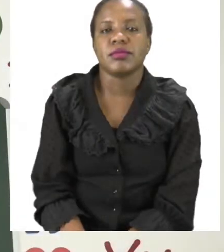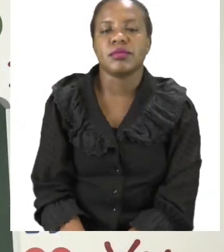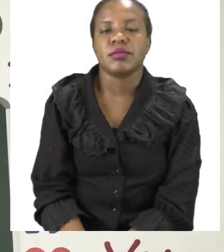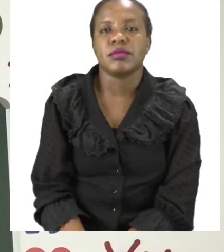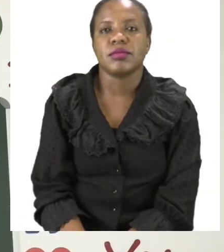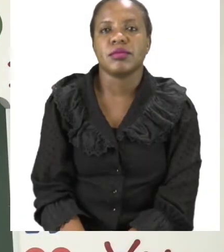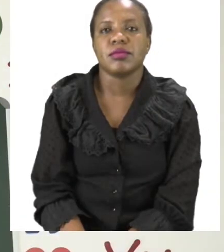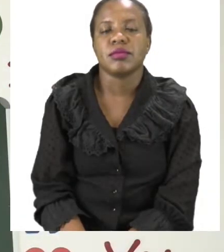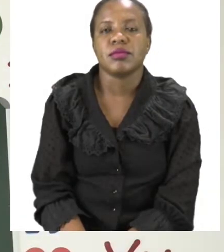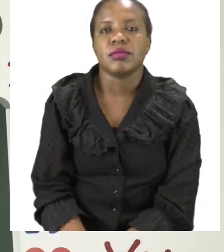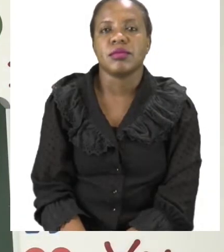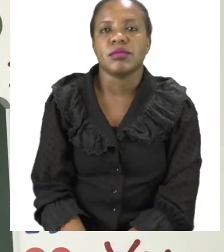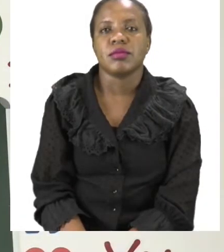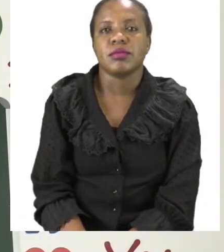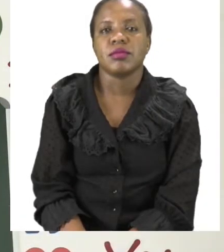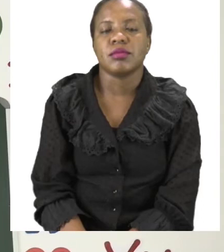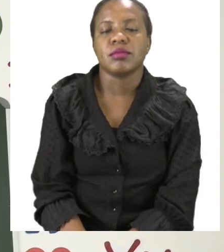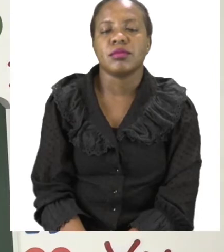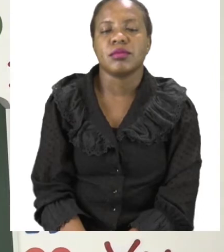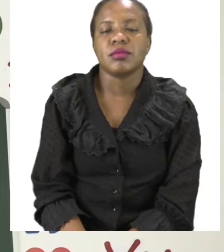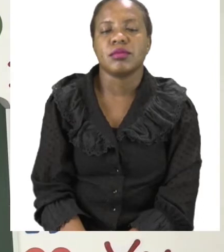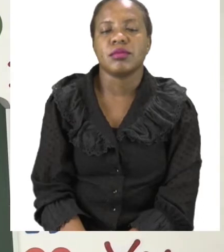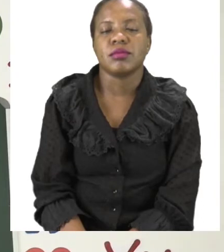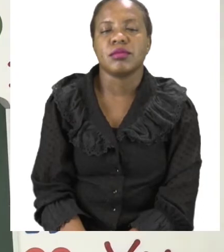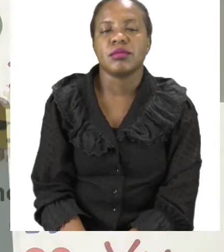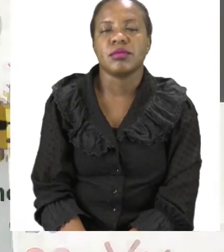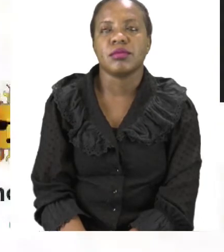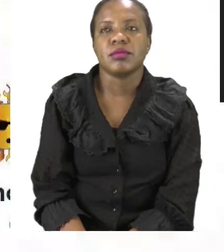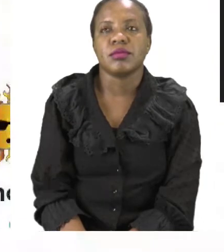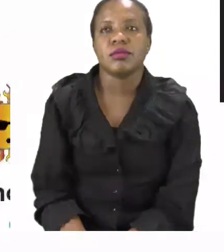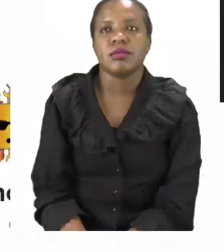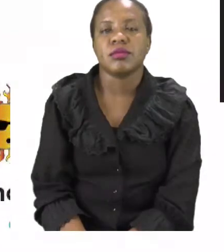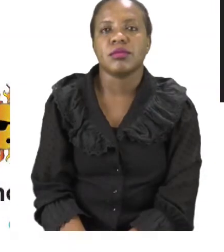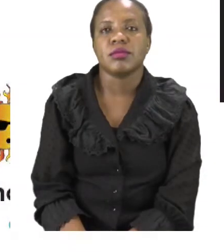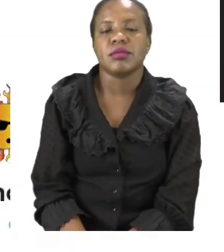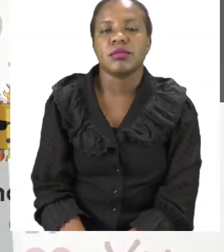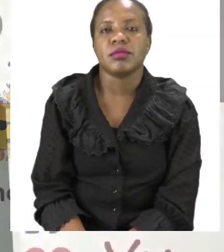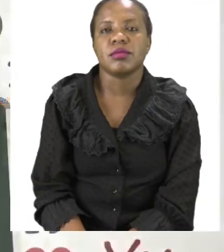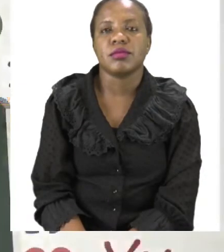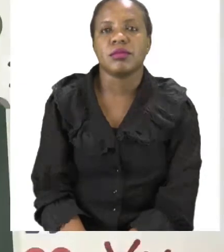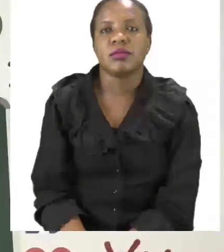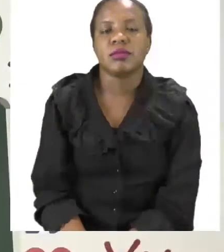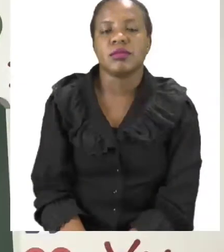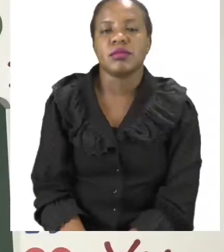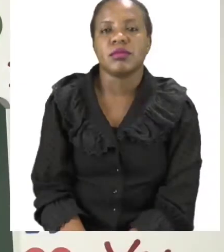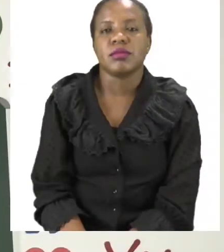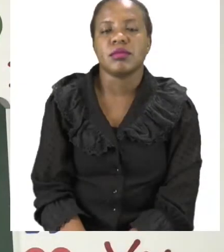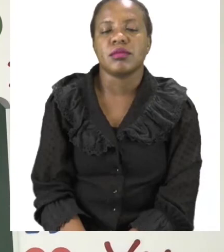our oh. Let's look for some three letter words in the classroom that have oh in them.